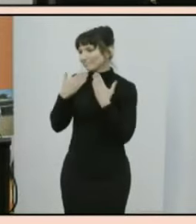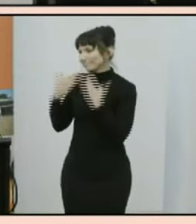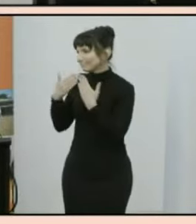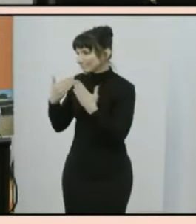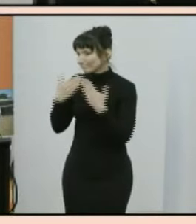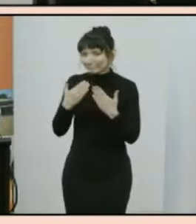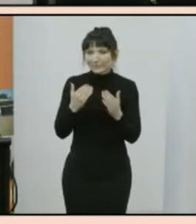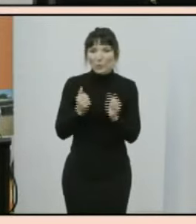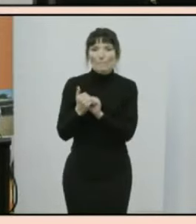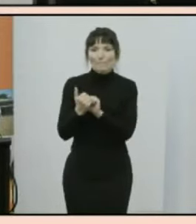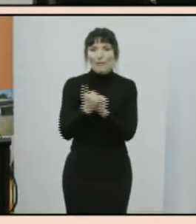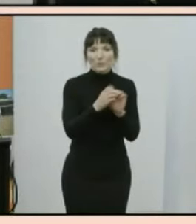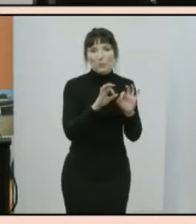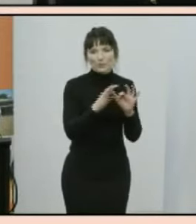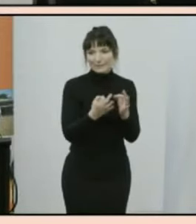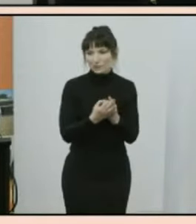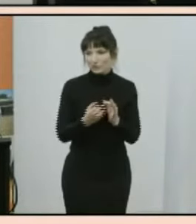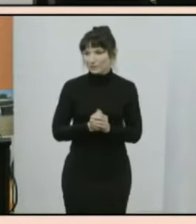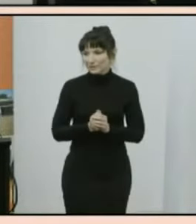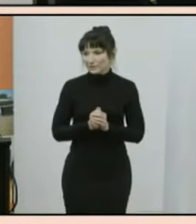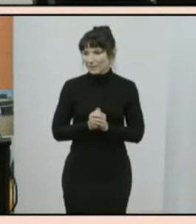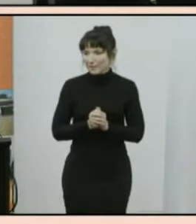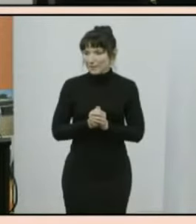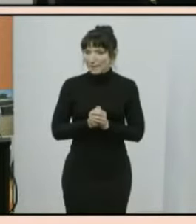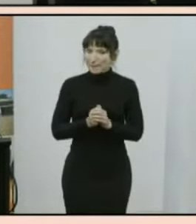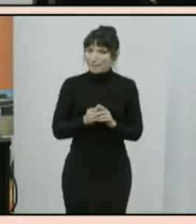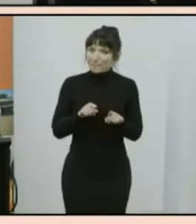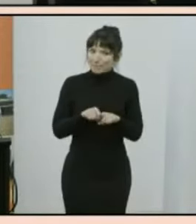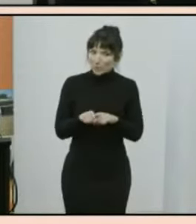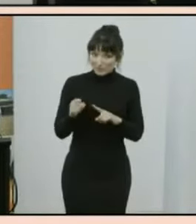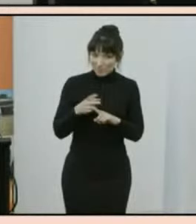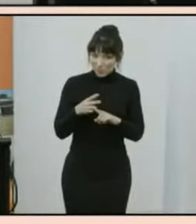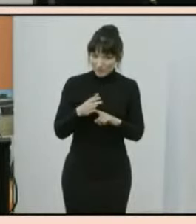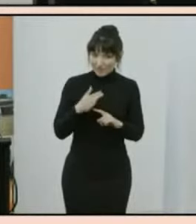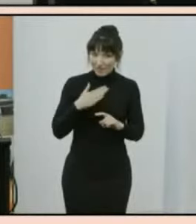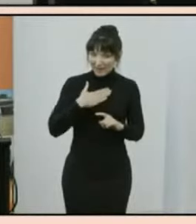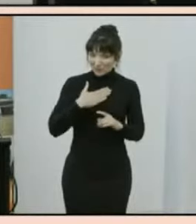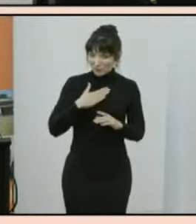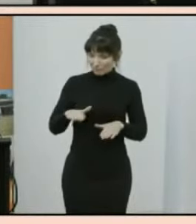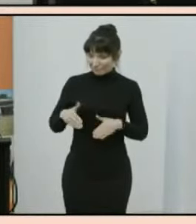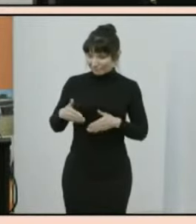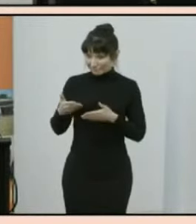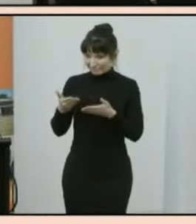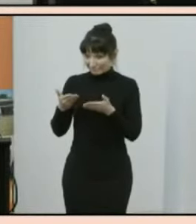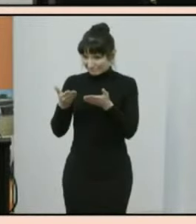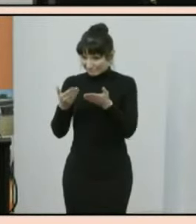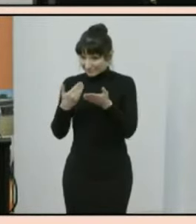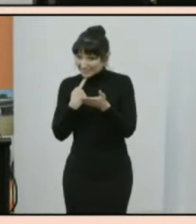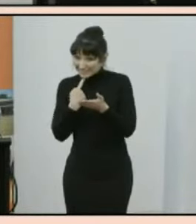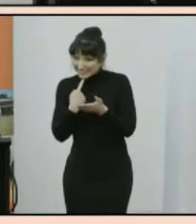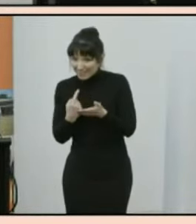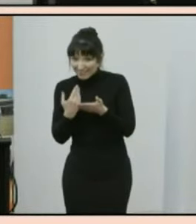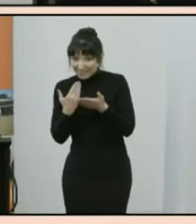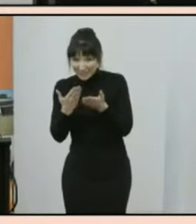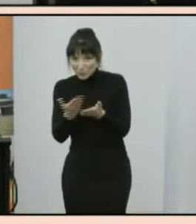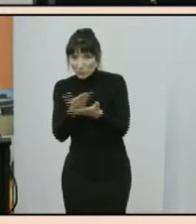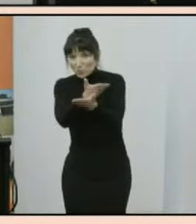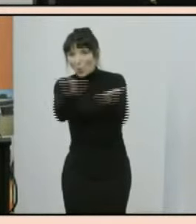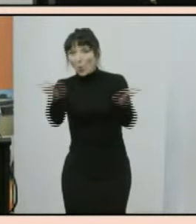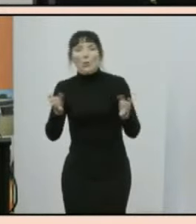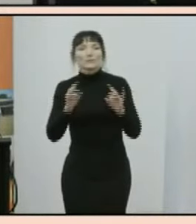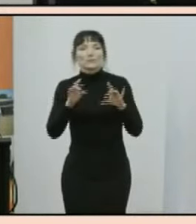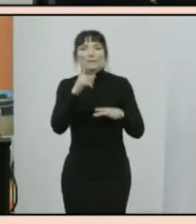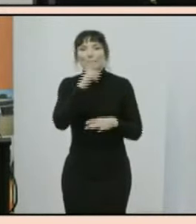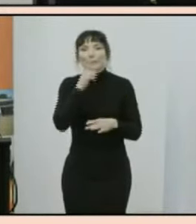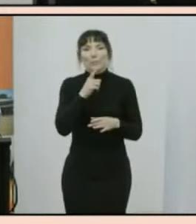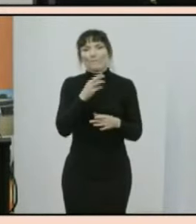our partner organizations most importantly i pass on the abs and my personal thanks to all australians for completing